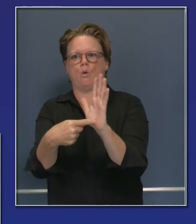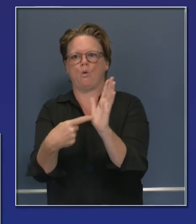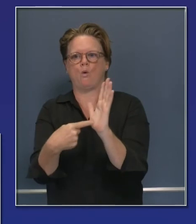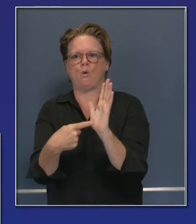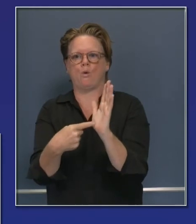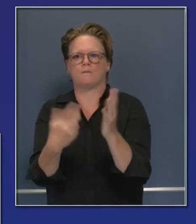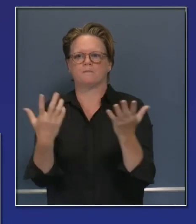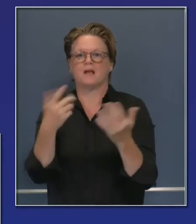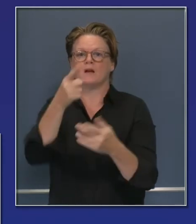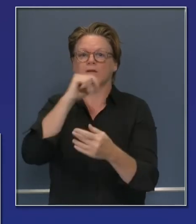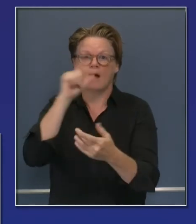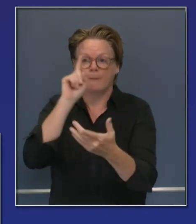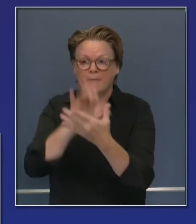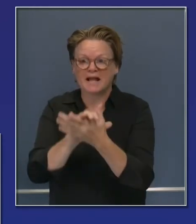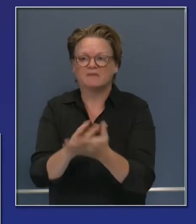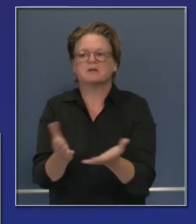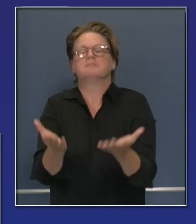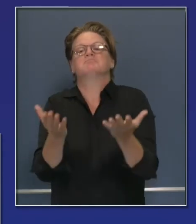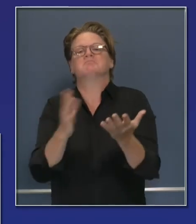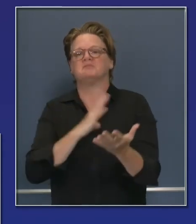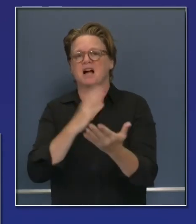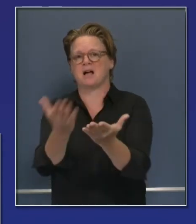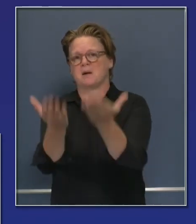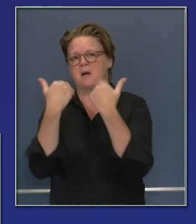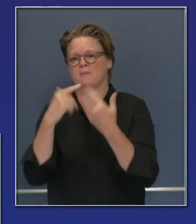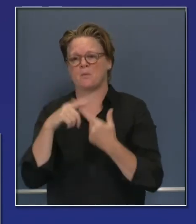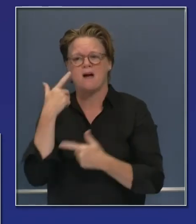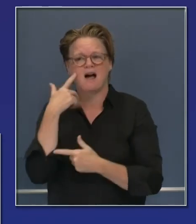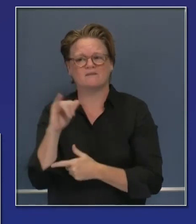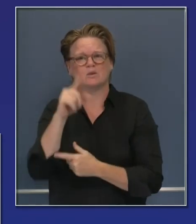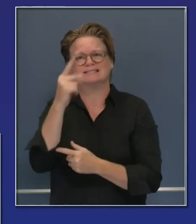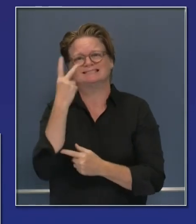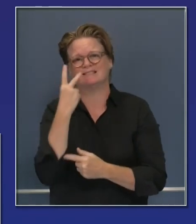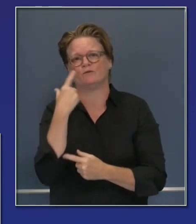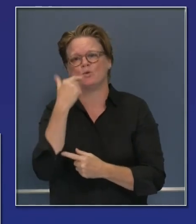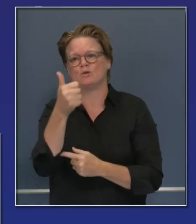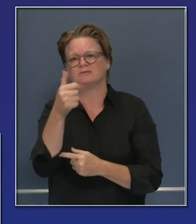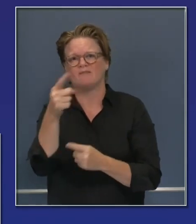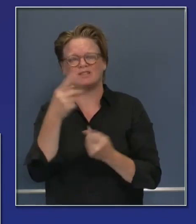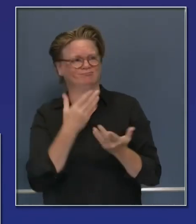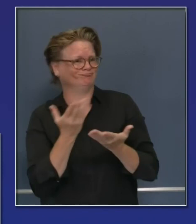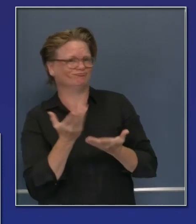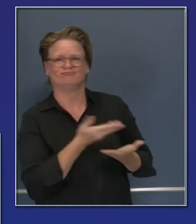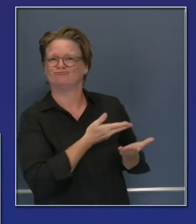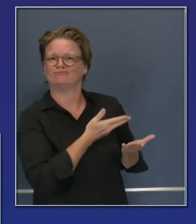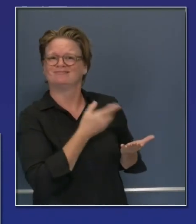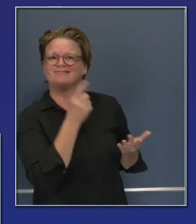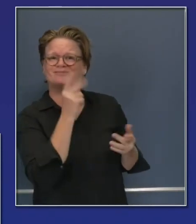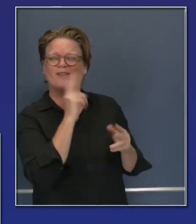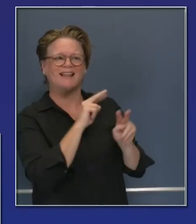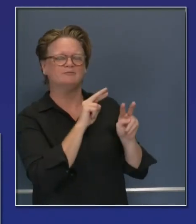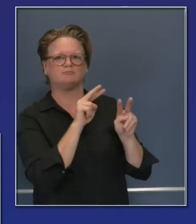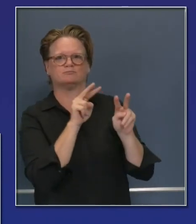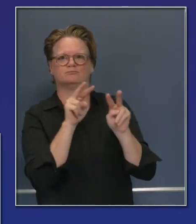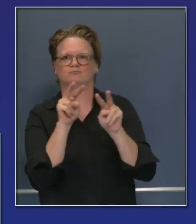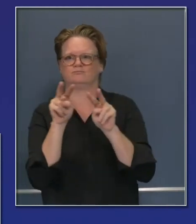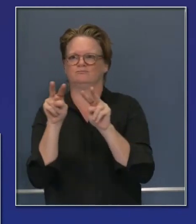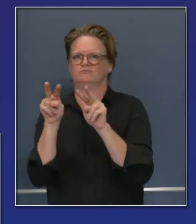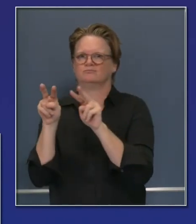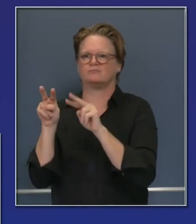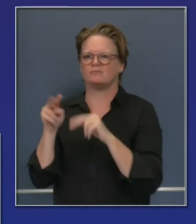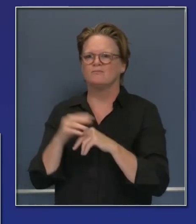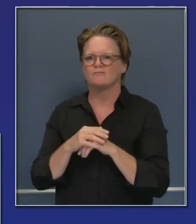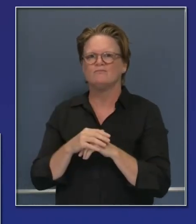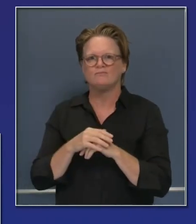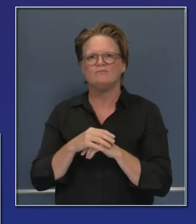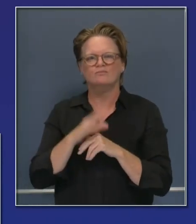come to the State of California and we will re-educate you or ultimately enlighten you as to the